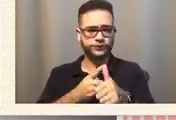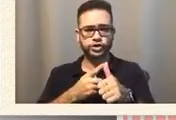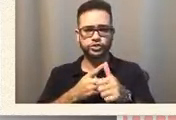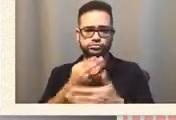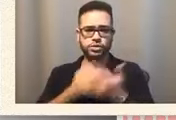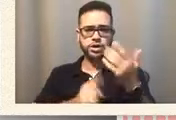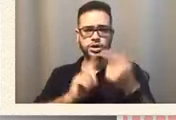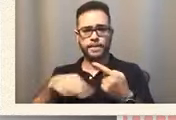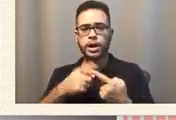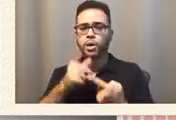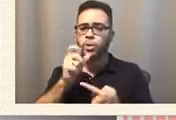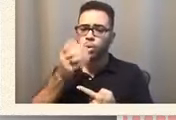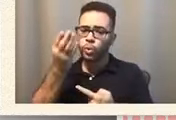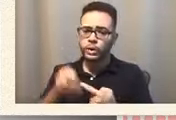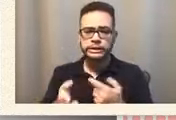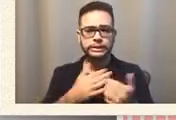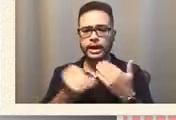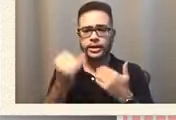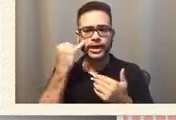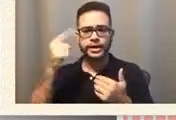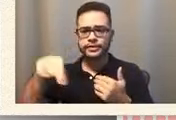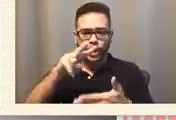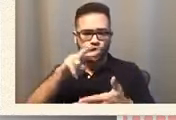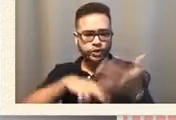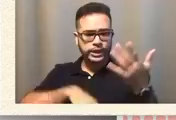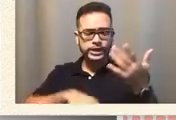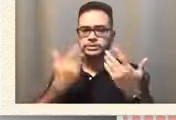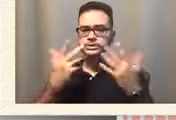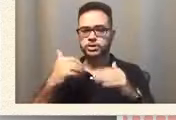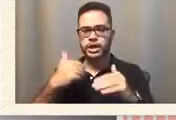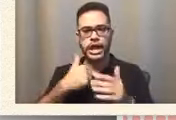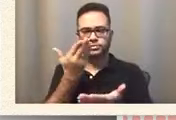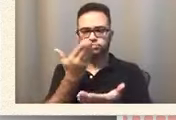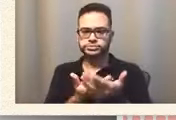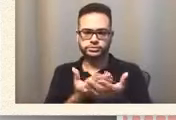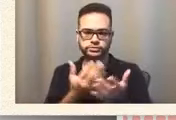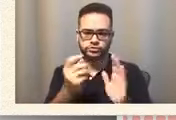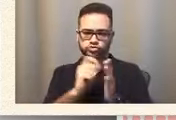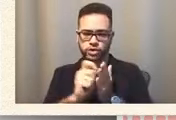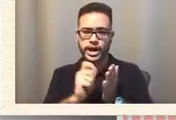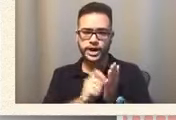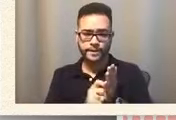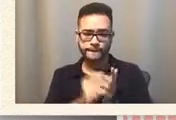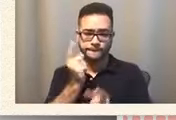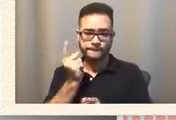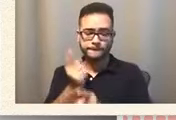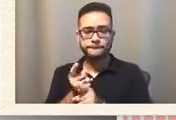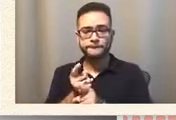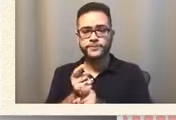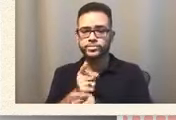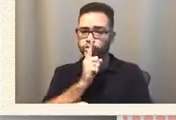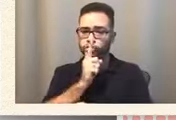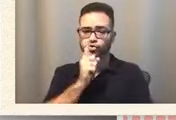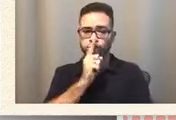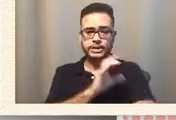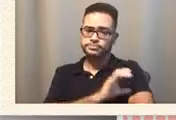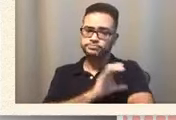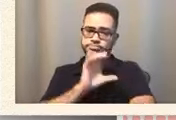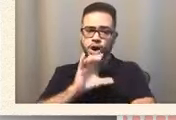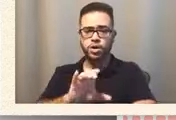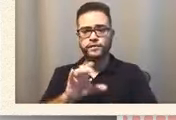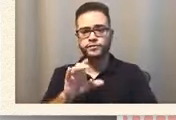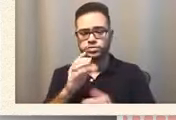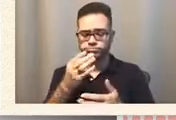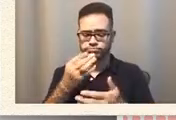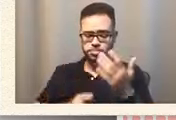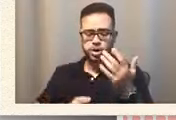they read it or not, it's there in writing. Mm-hmm. Right. And it's a very powerful part of your IEP document